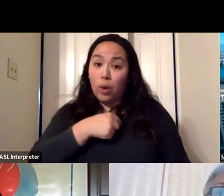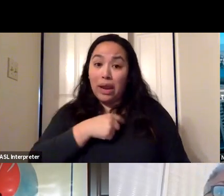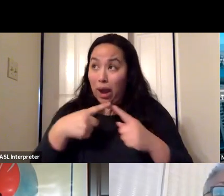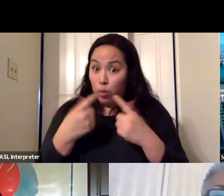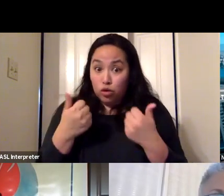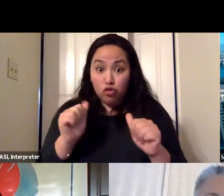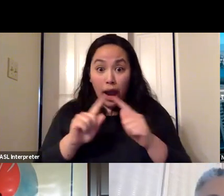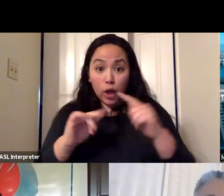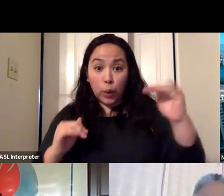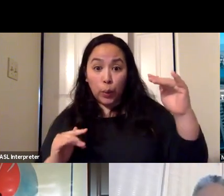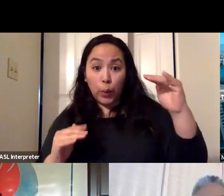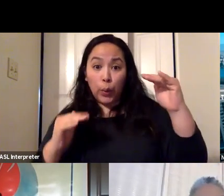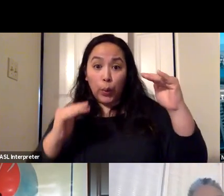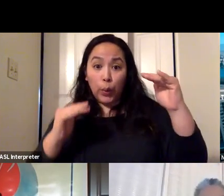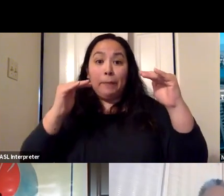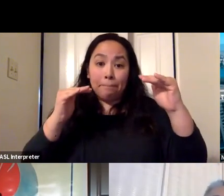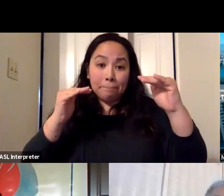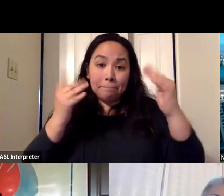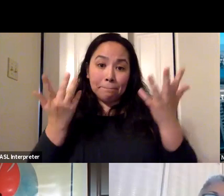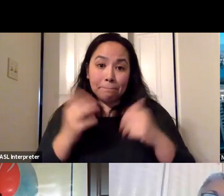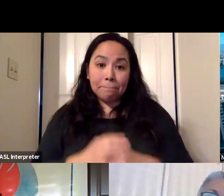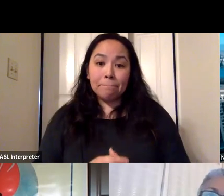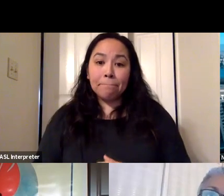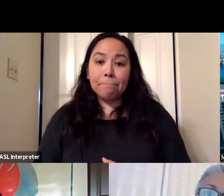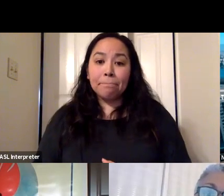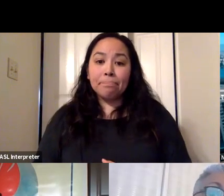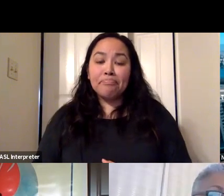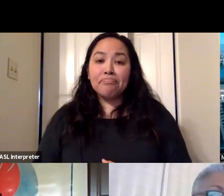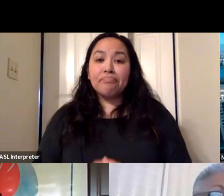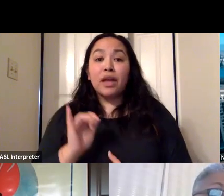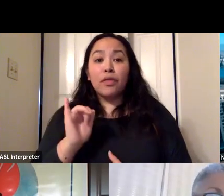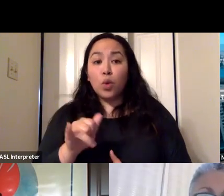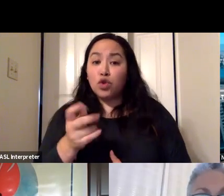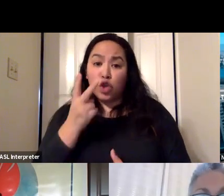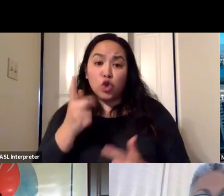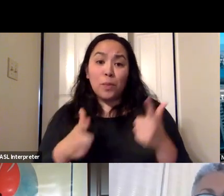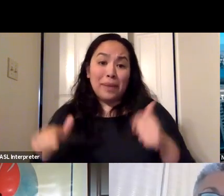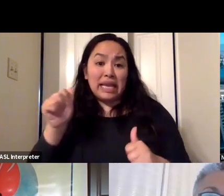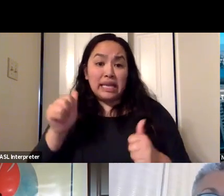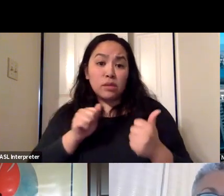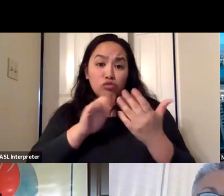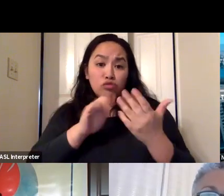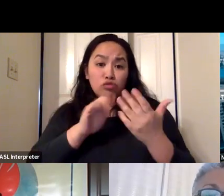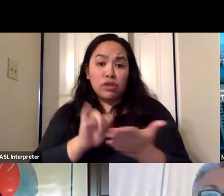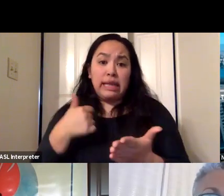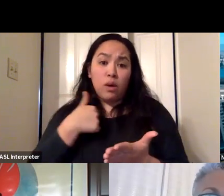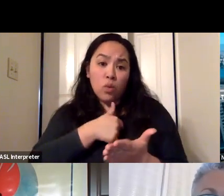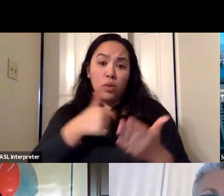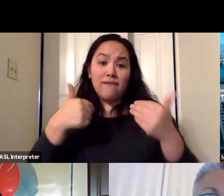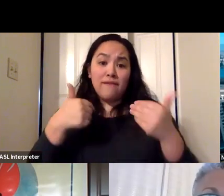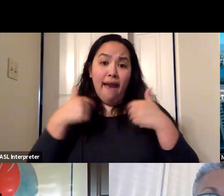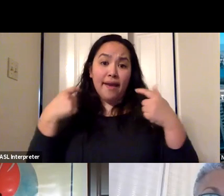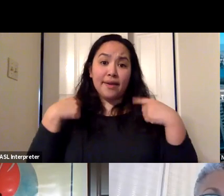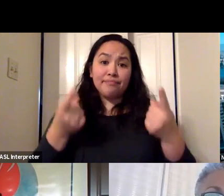gaps. So those are the two biggest approaches ways that we've addressed the disparities